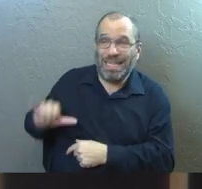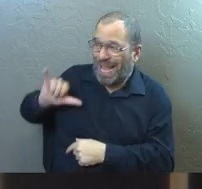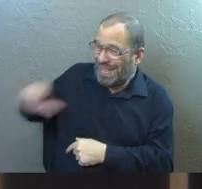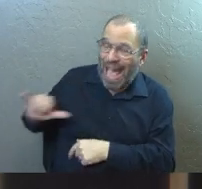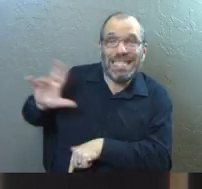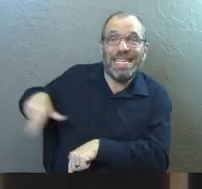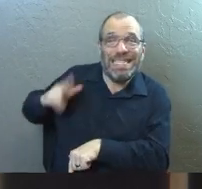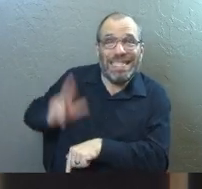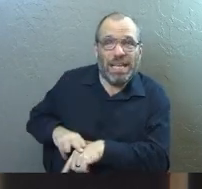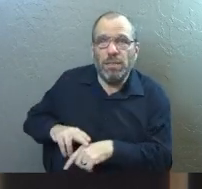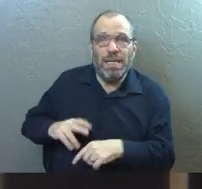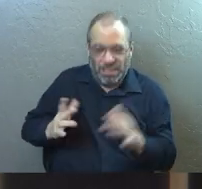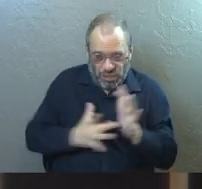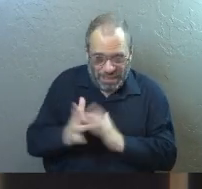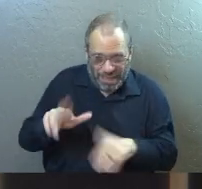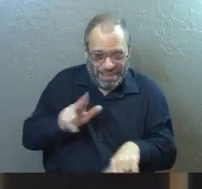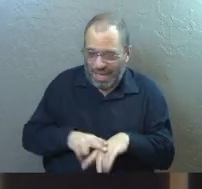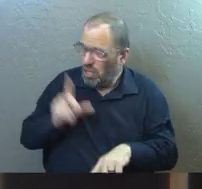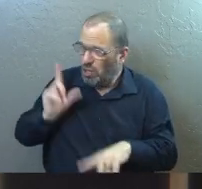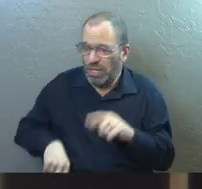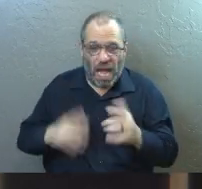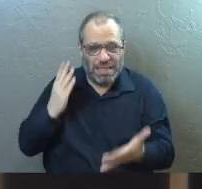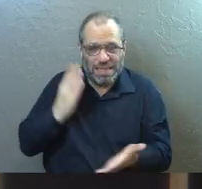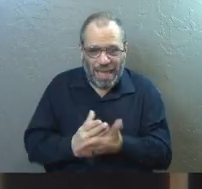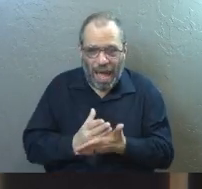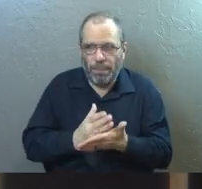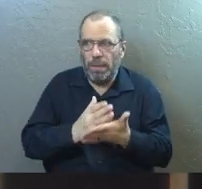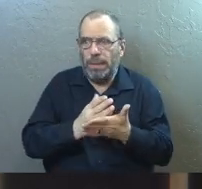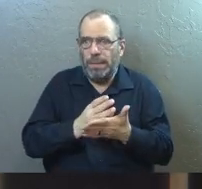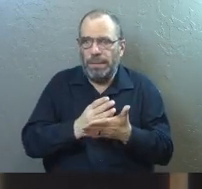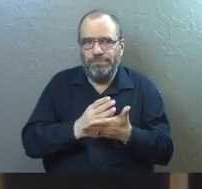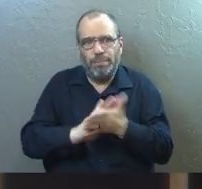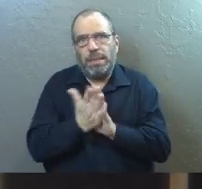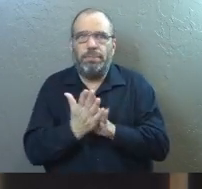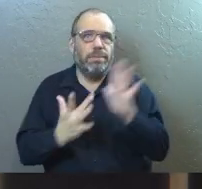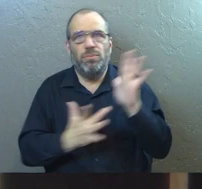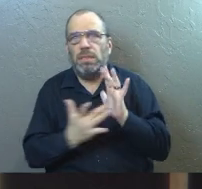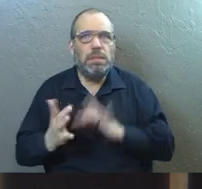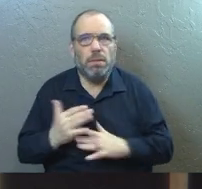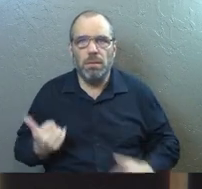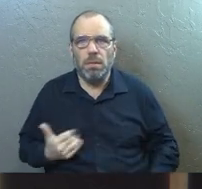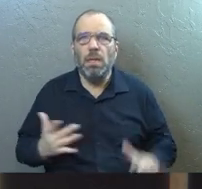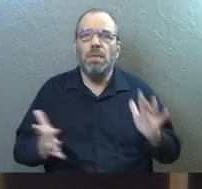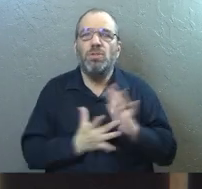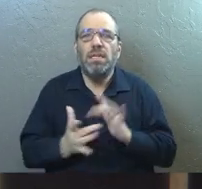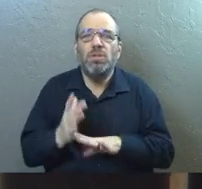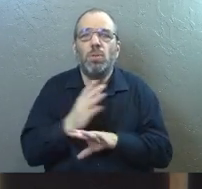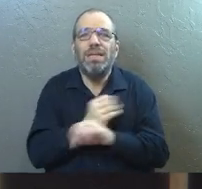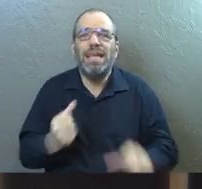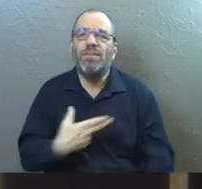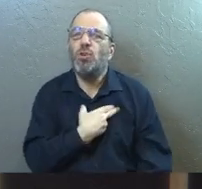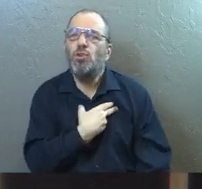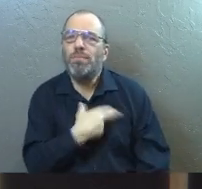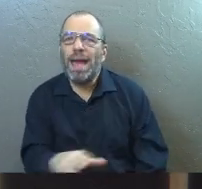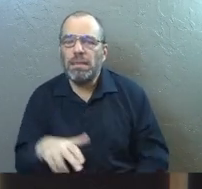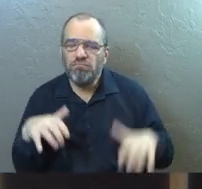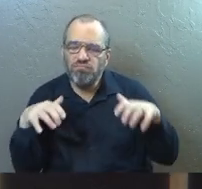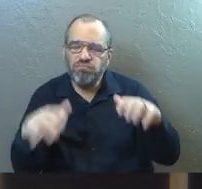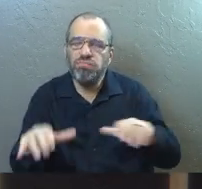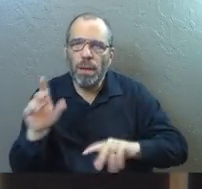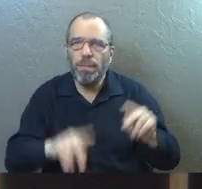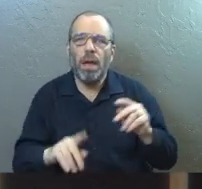that's his nature. And he can never stop being who he is. Jesus was there to save humanity. And